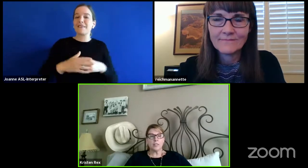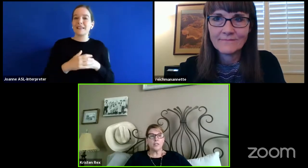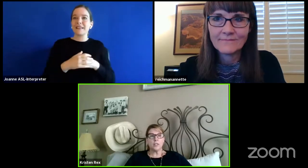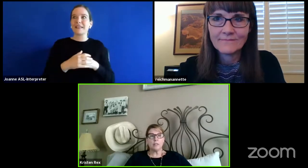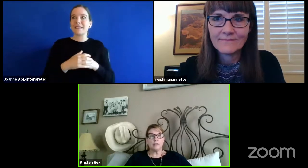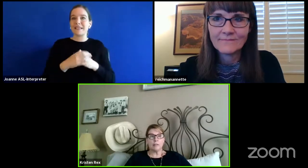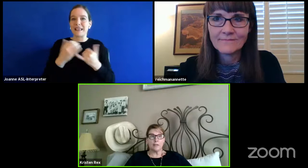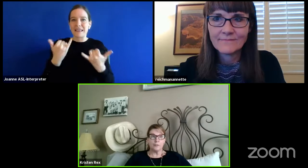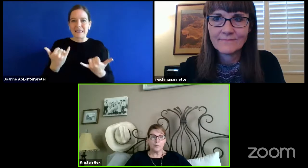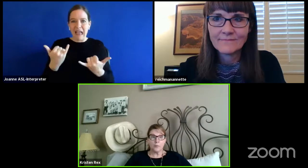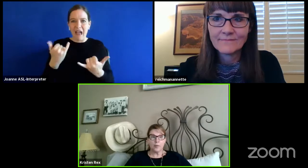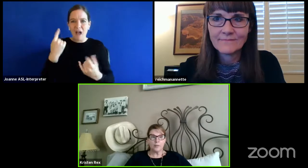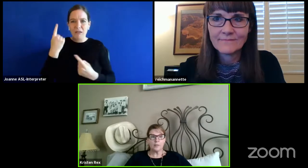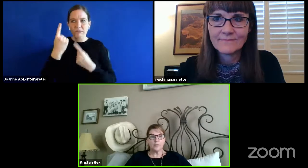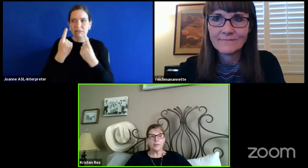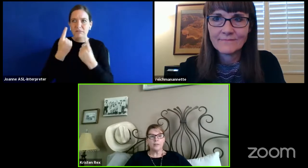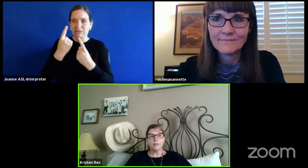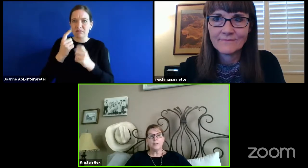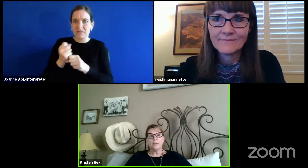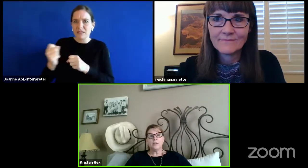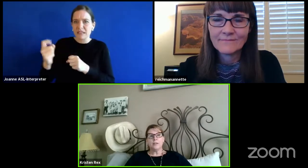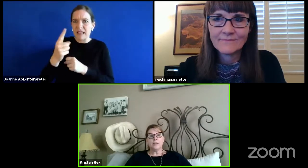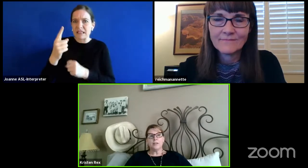they'll be teaching, classroom-wise.